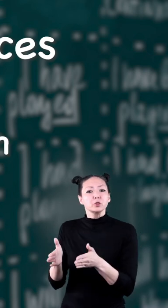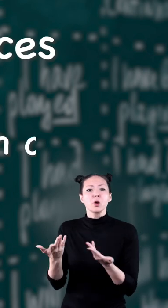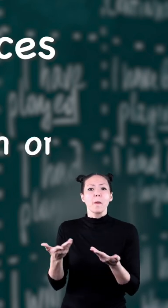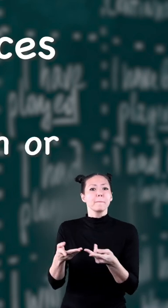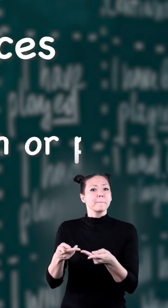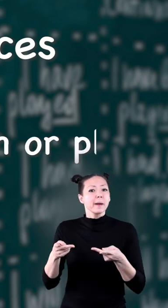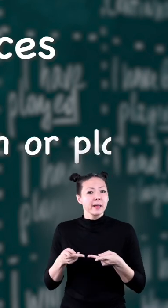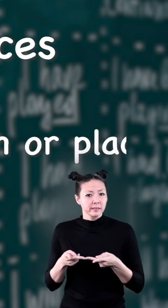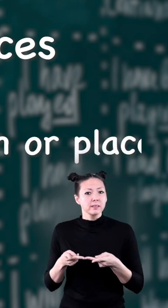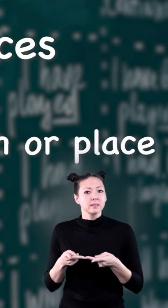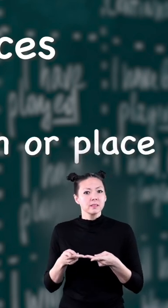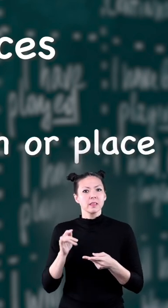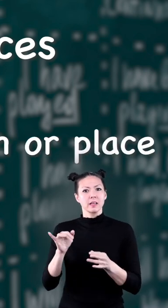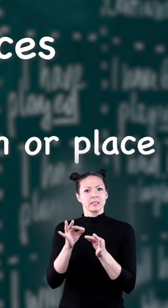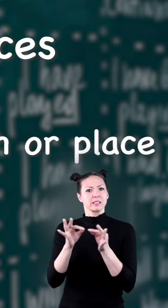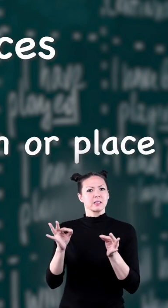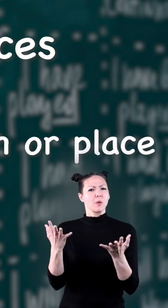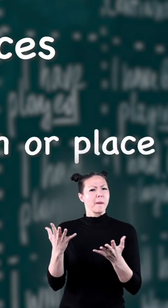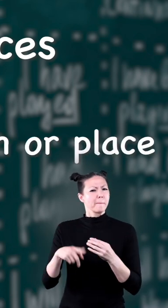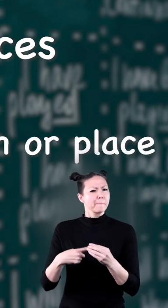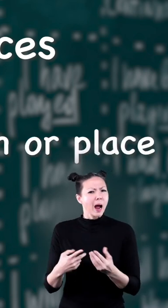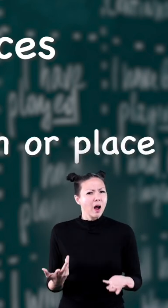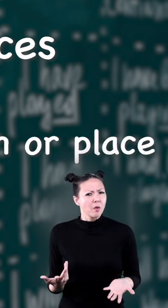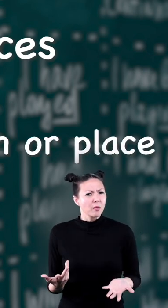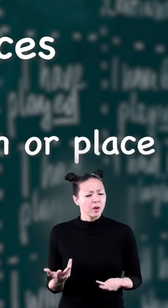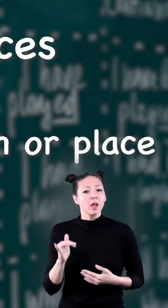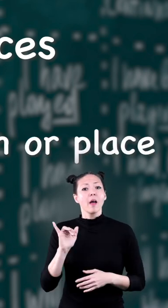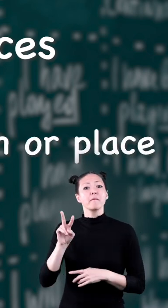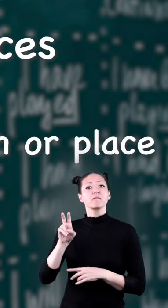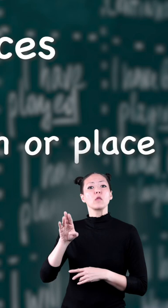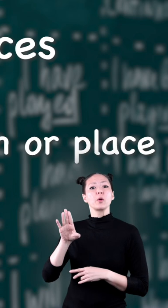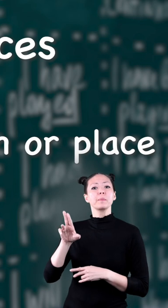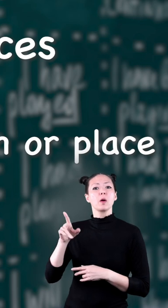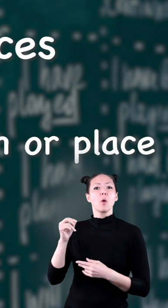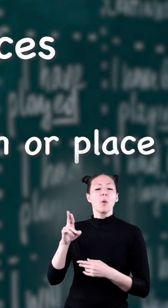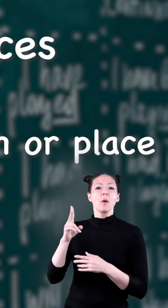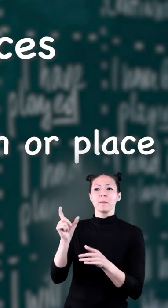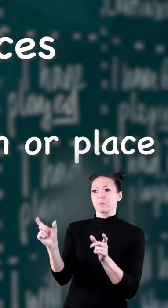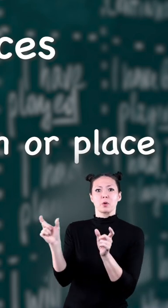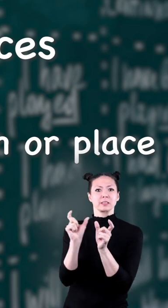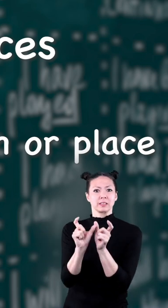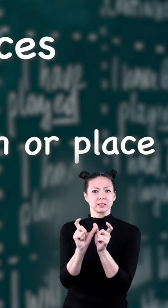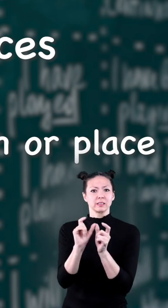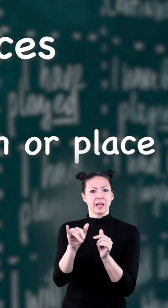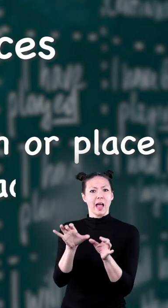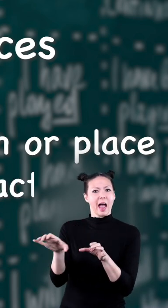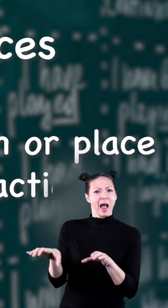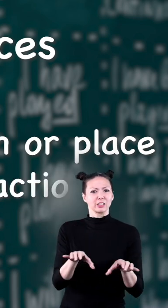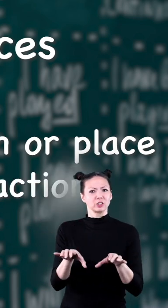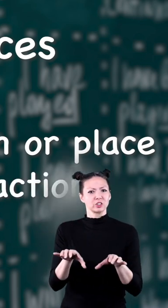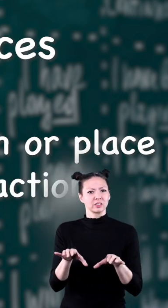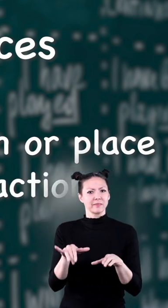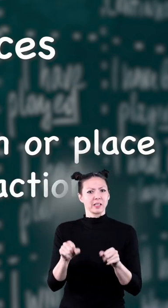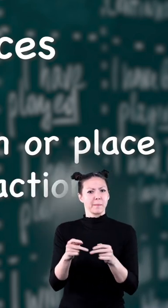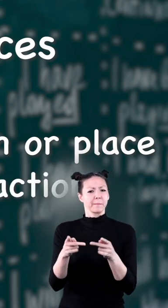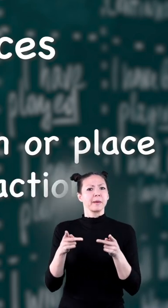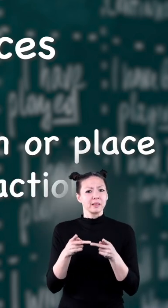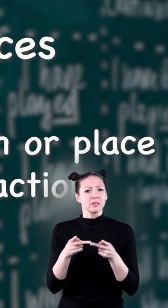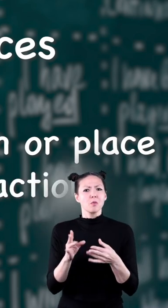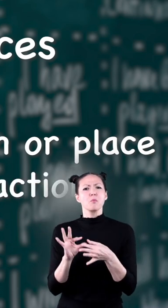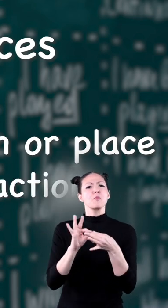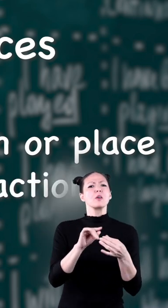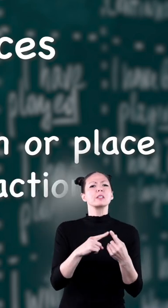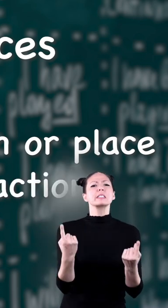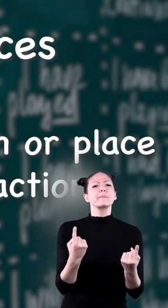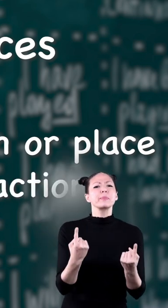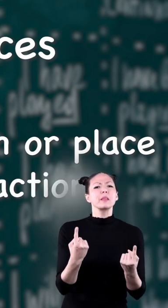person or place that the sentence is about and the verb or predicate is the action taking place or is